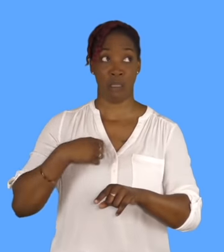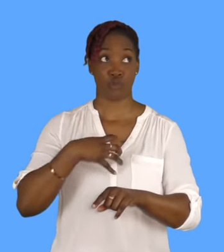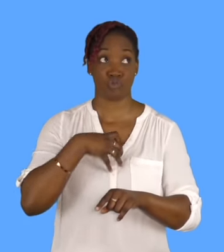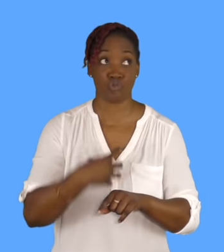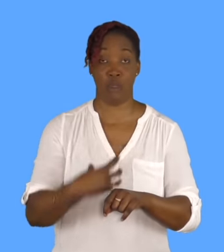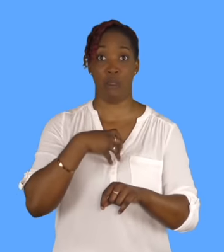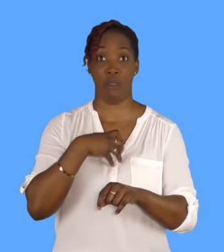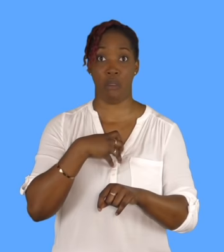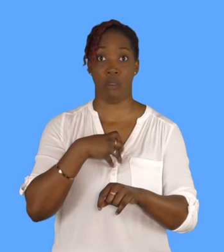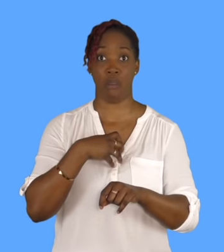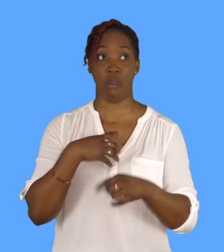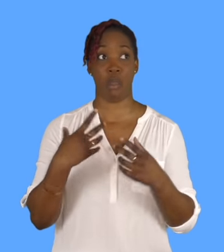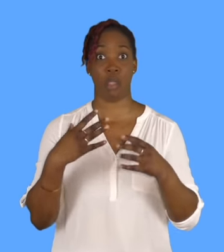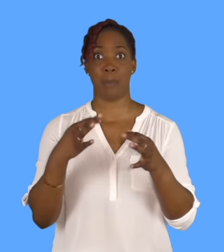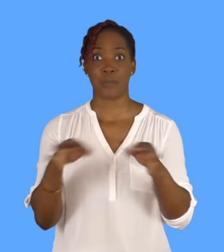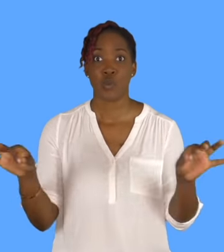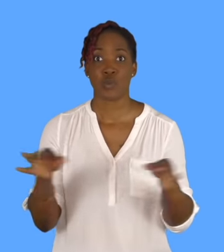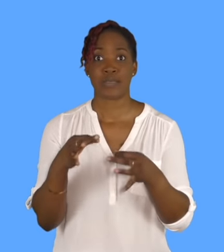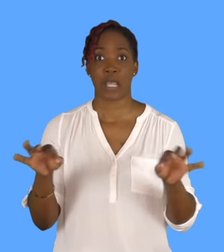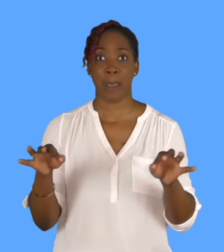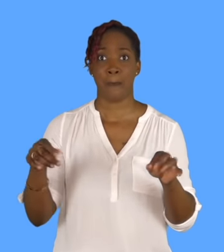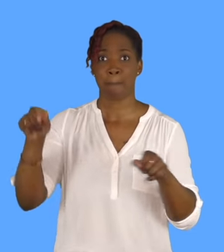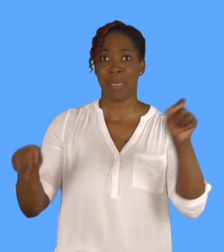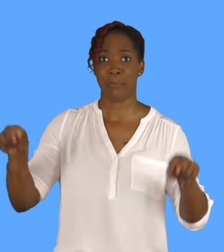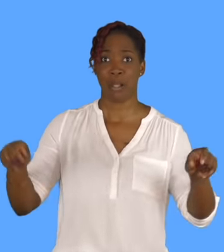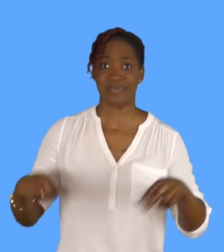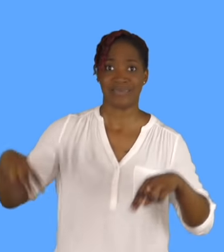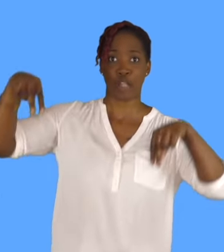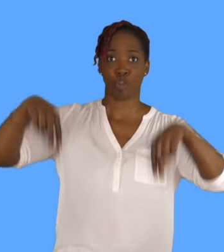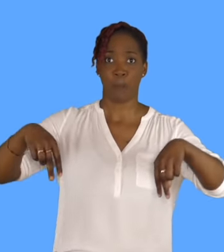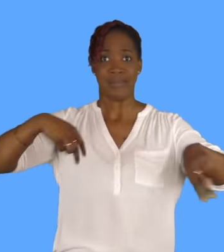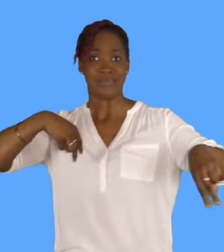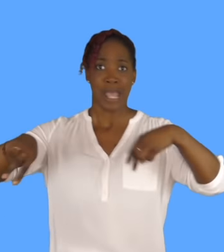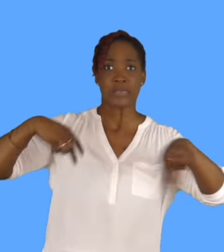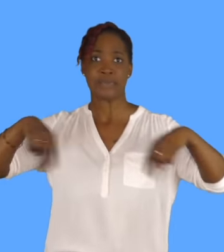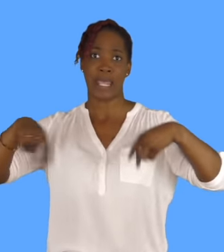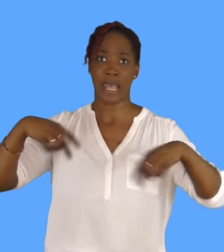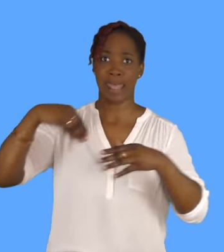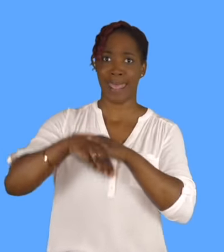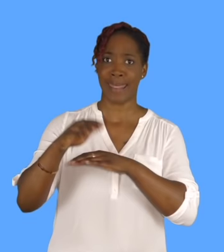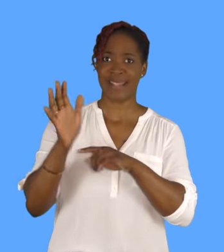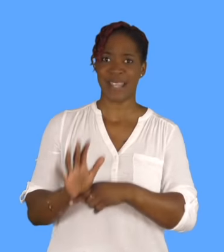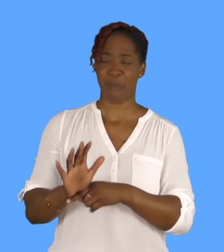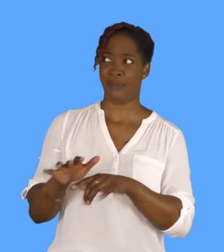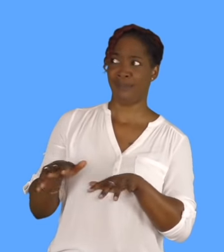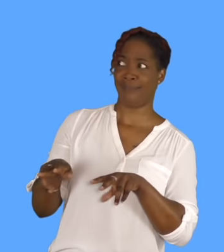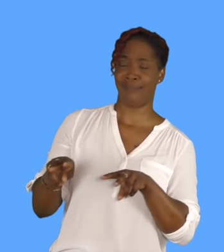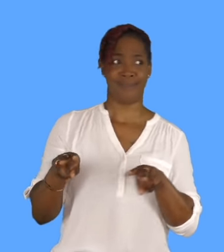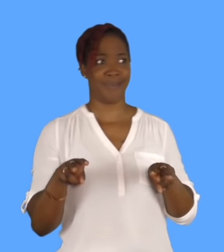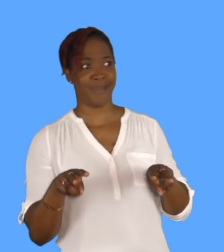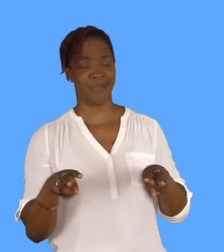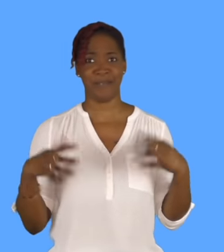that came on. There was folk dancing in aisles, which was great. You know what mean? They'd been there, obviously, and they knew the movies and that, but was brilliant.